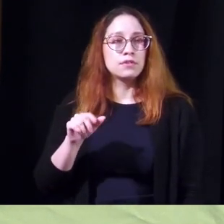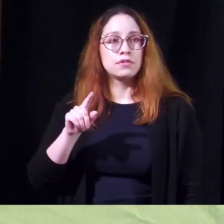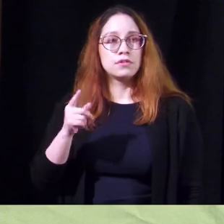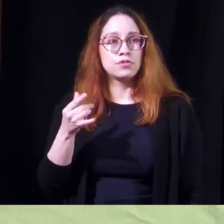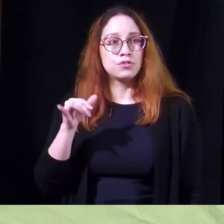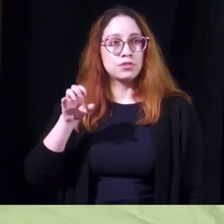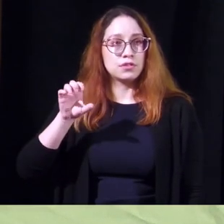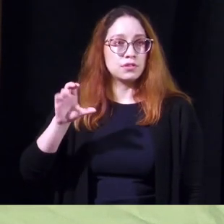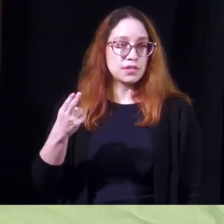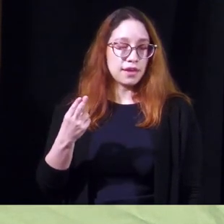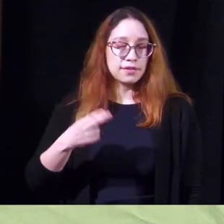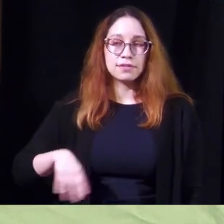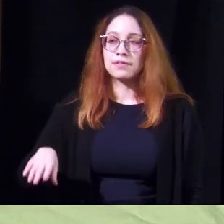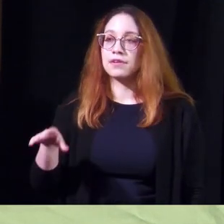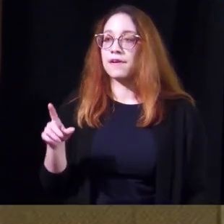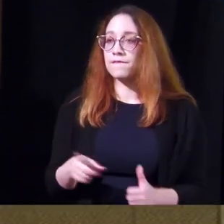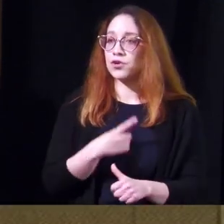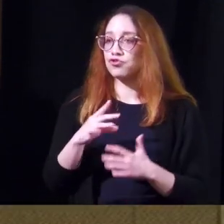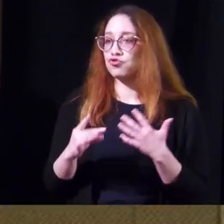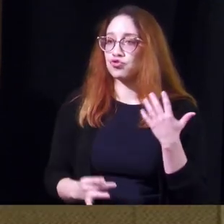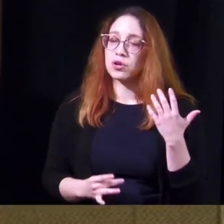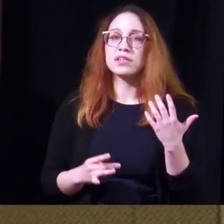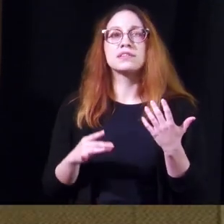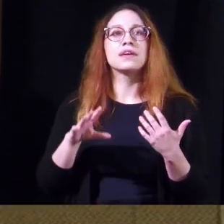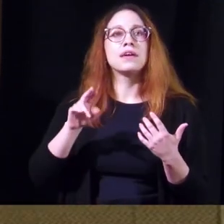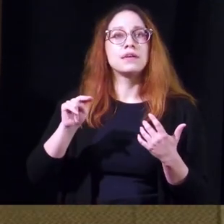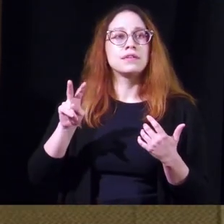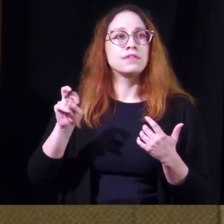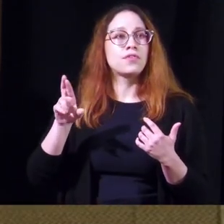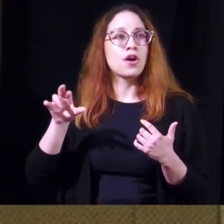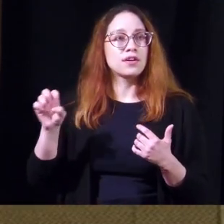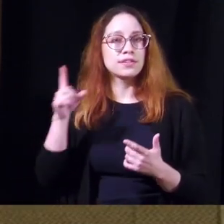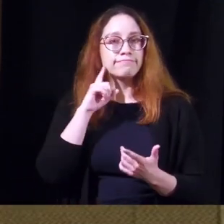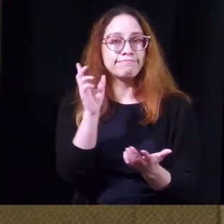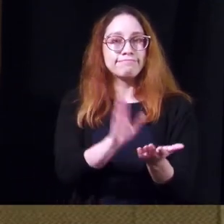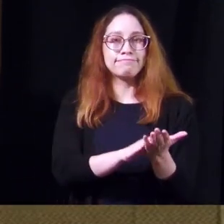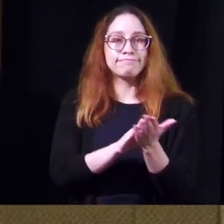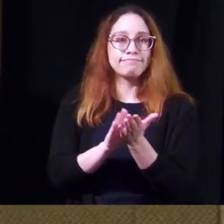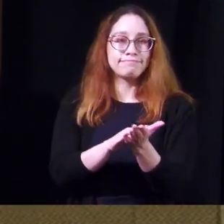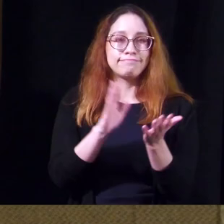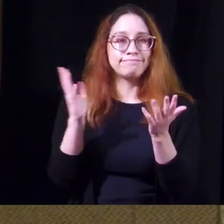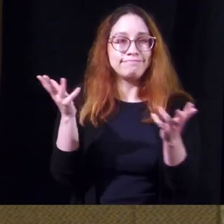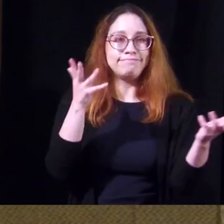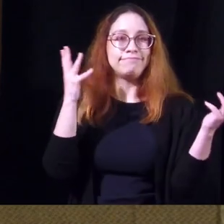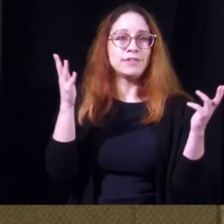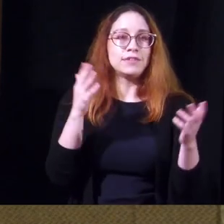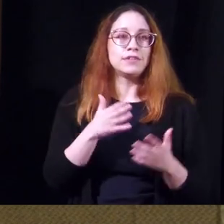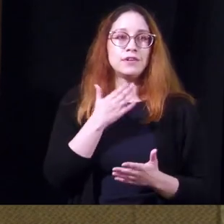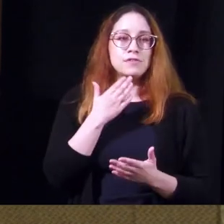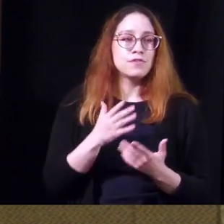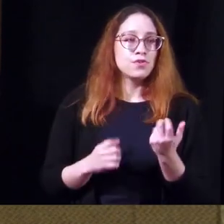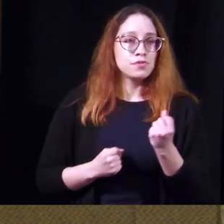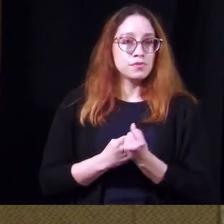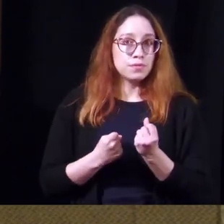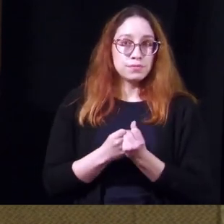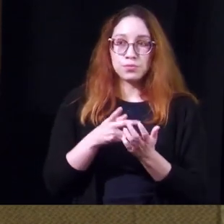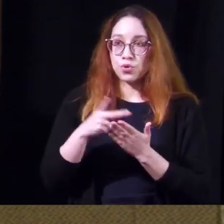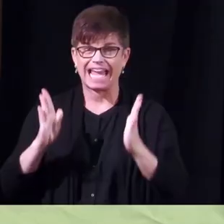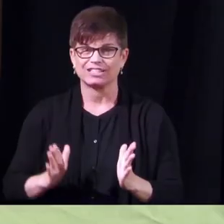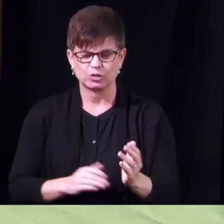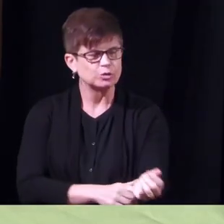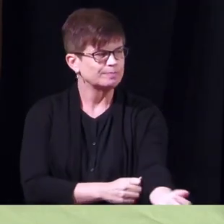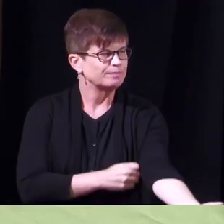first choice neurology and novartis and let's give them a round of applause for being here to do this program today thank you